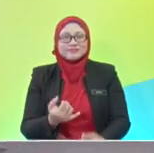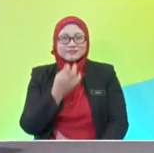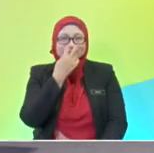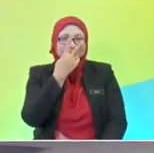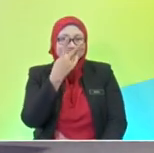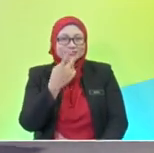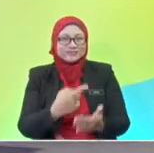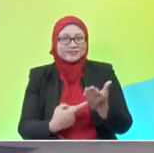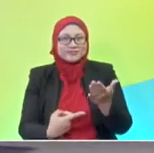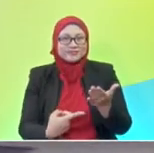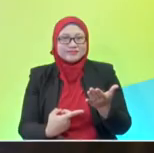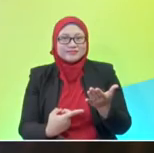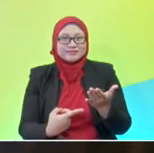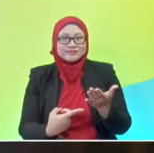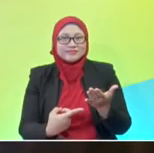got here